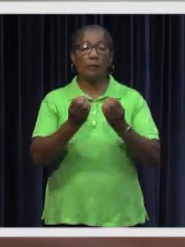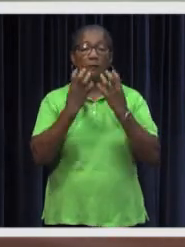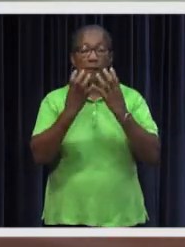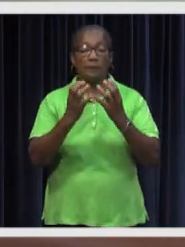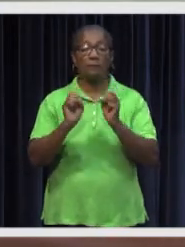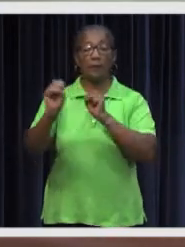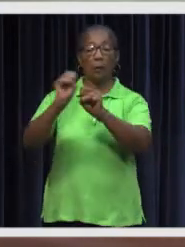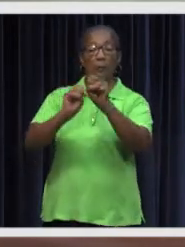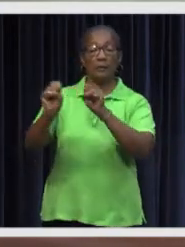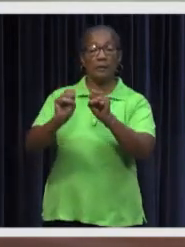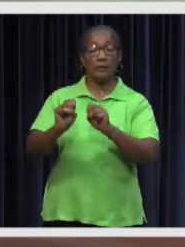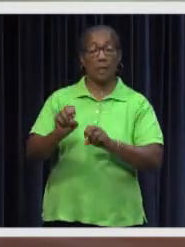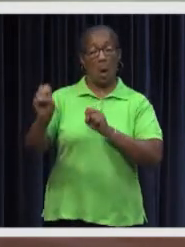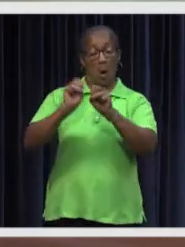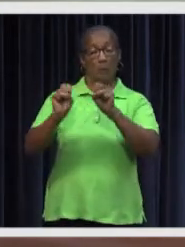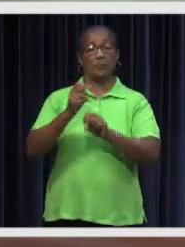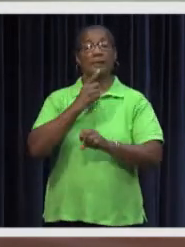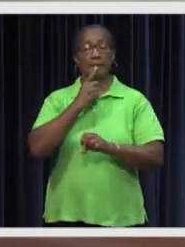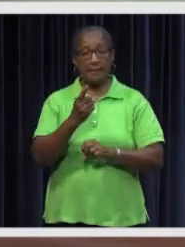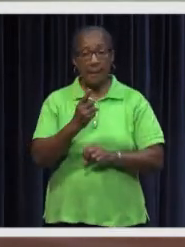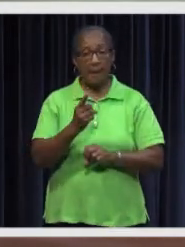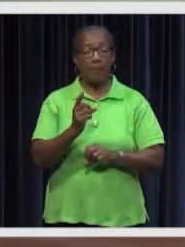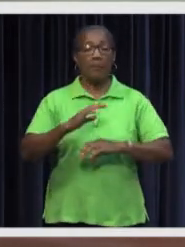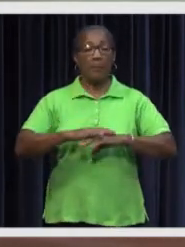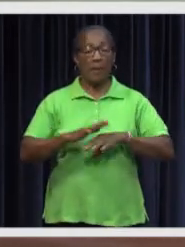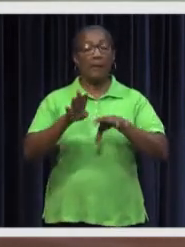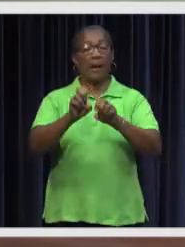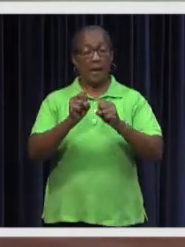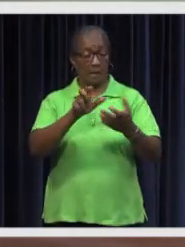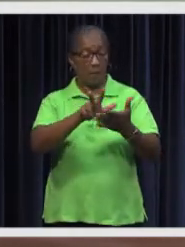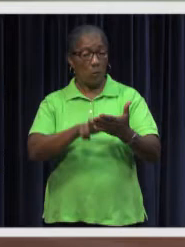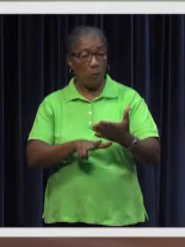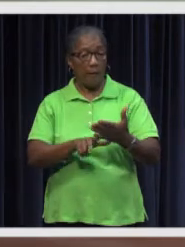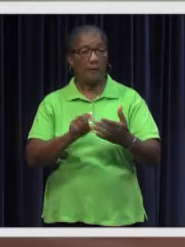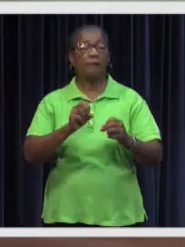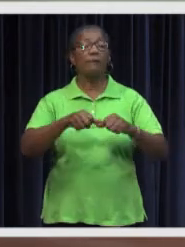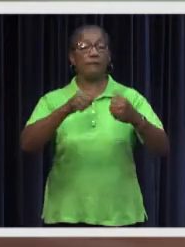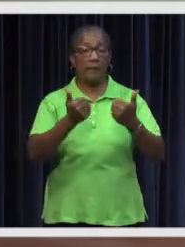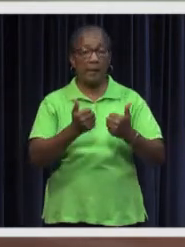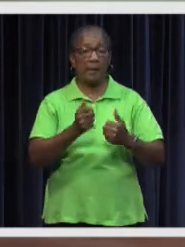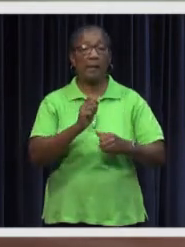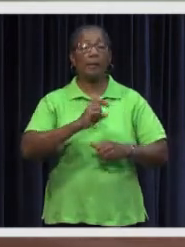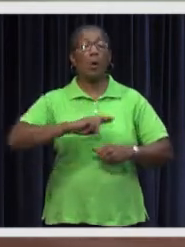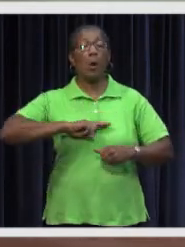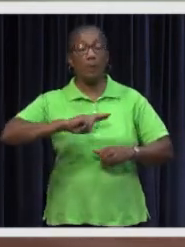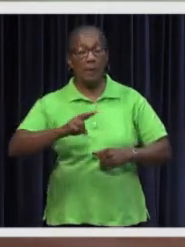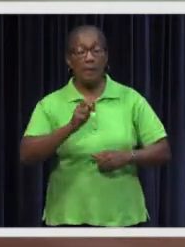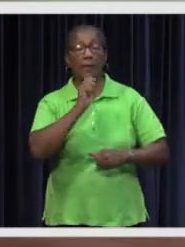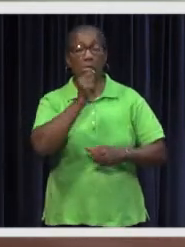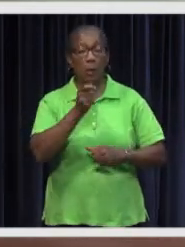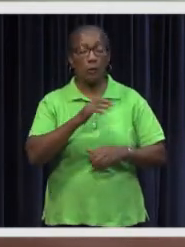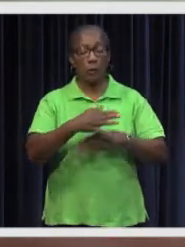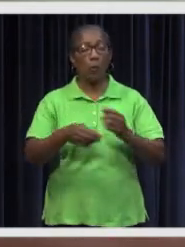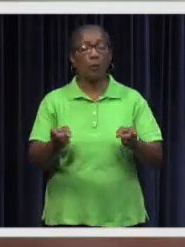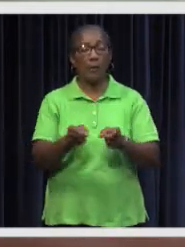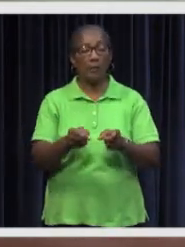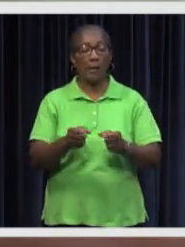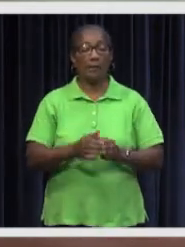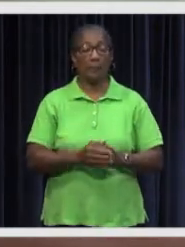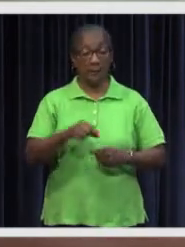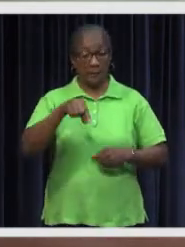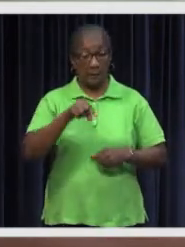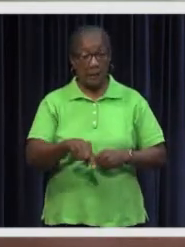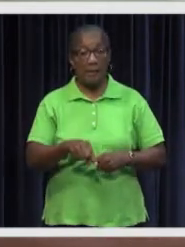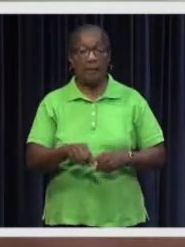Ashwin Adin in response to the opposition. They believe that with the adoption of this law, the freedom of expression